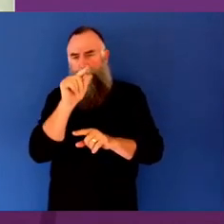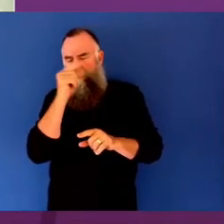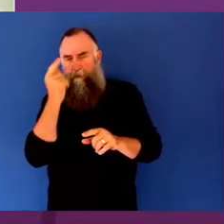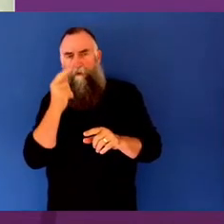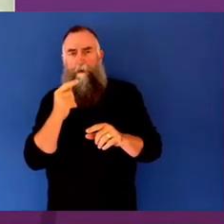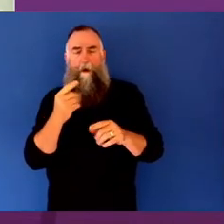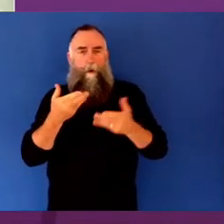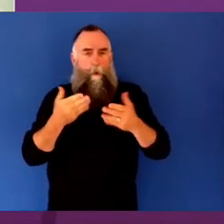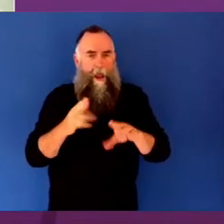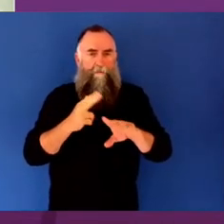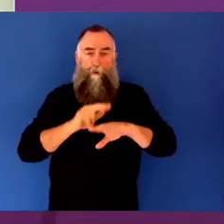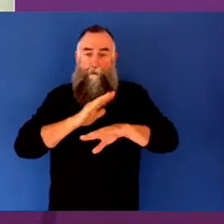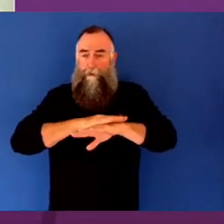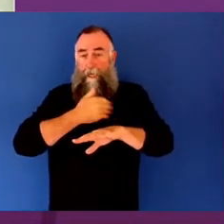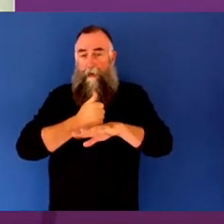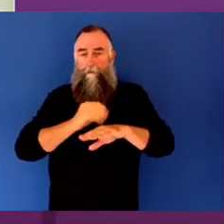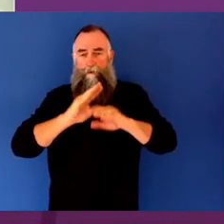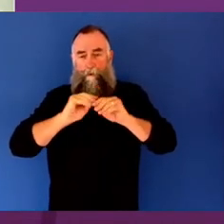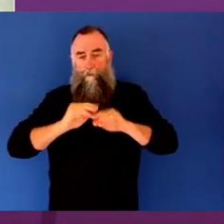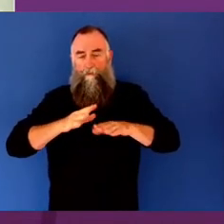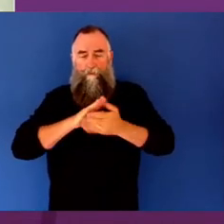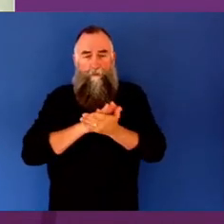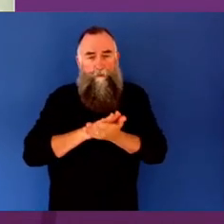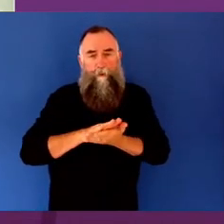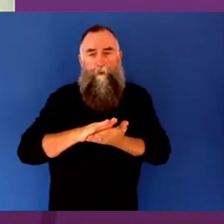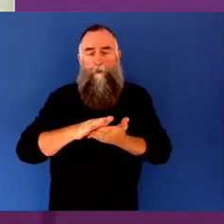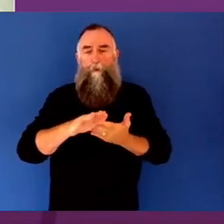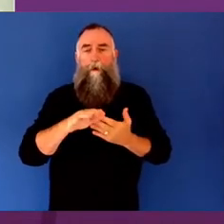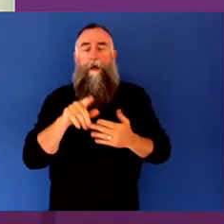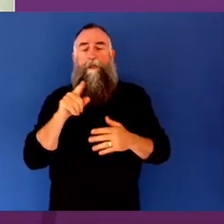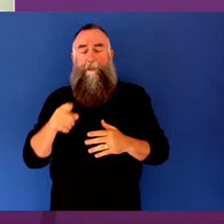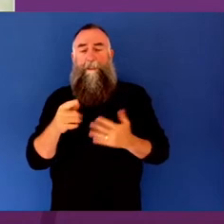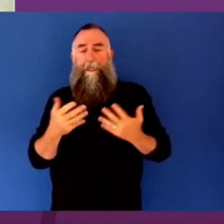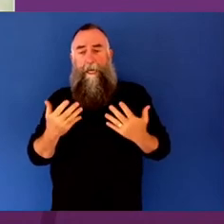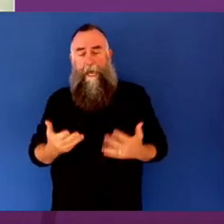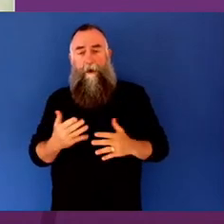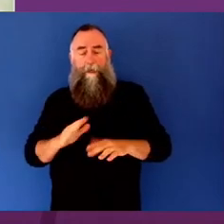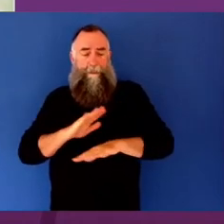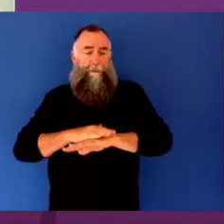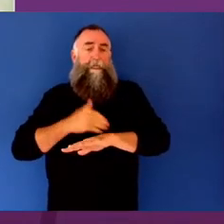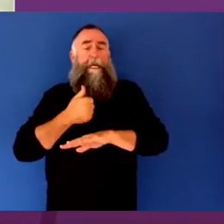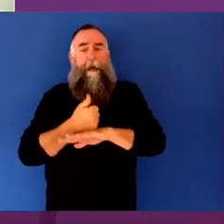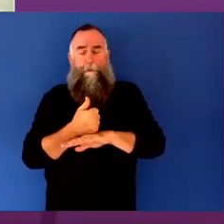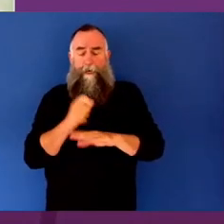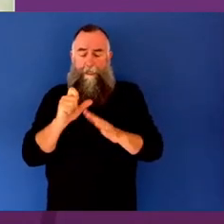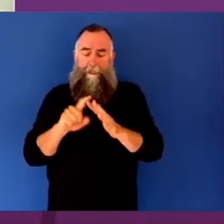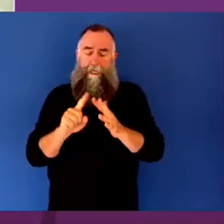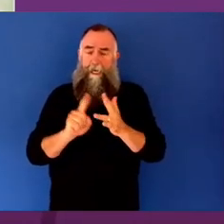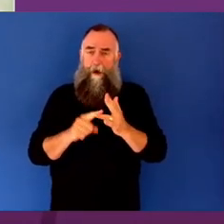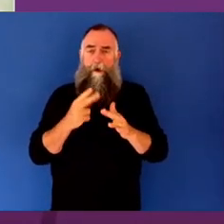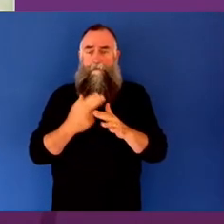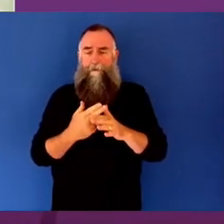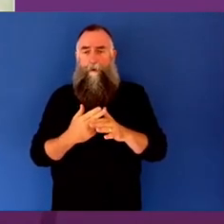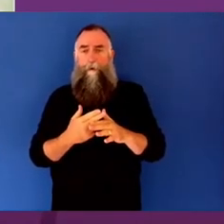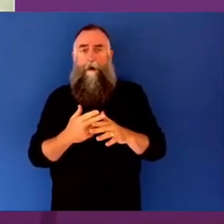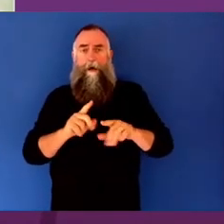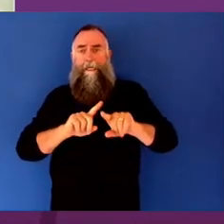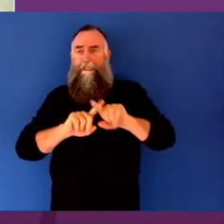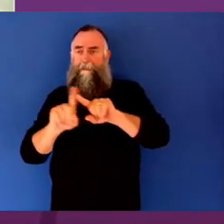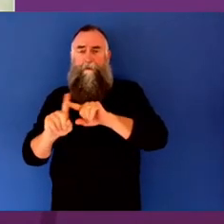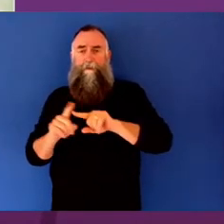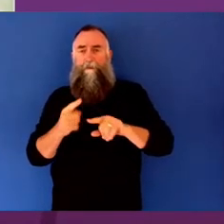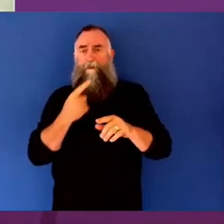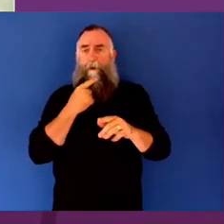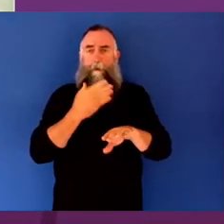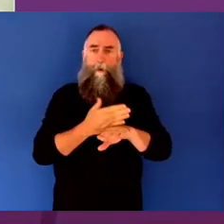was the Deputy CEO of the National Mental Health Commission, providing independent advice to the government on reforms. And we've seen some of that work as discussed